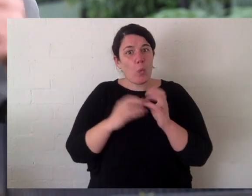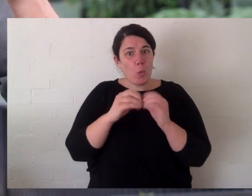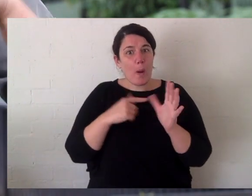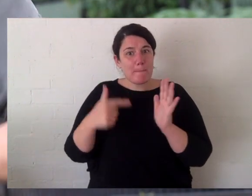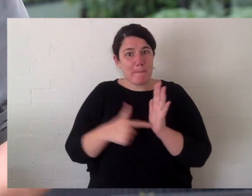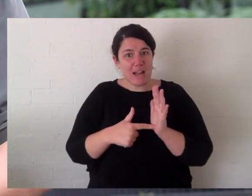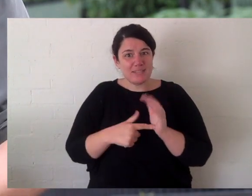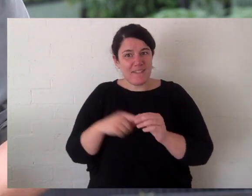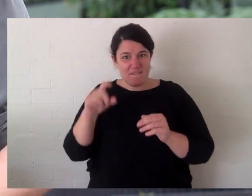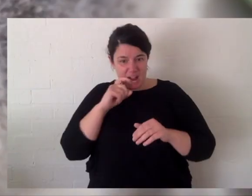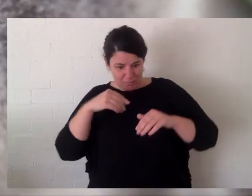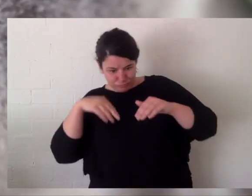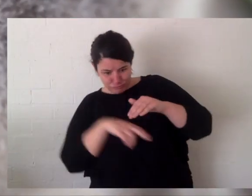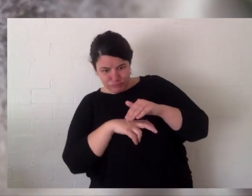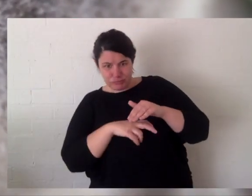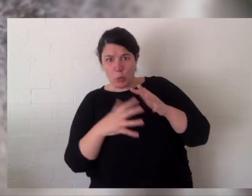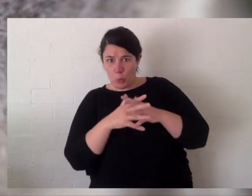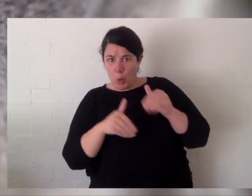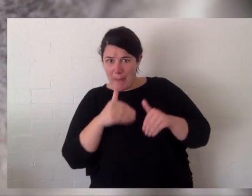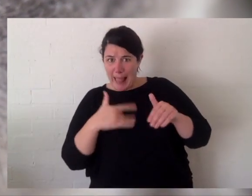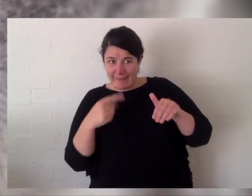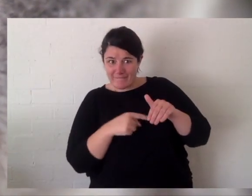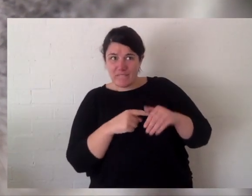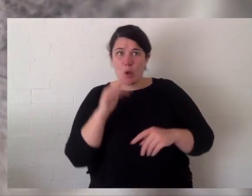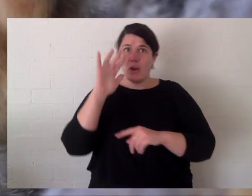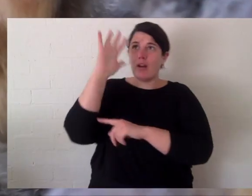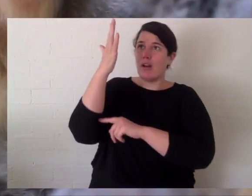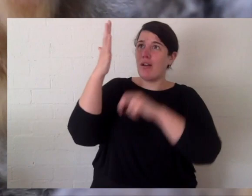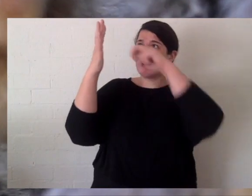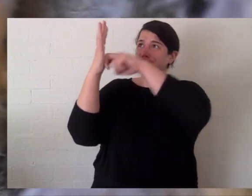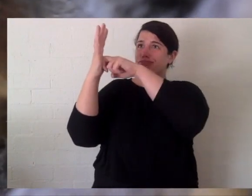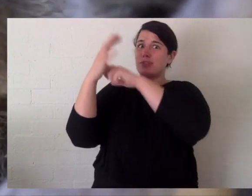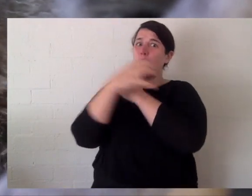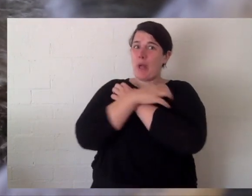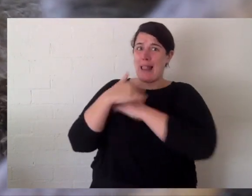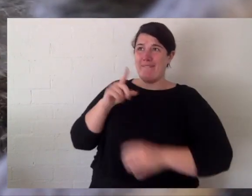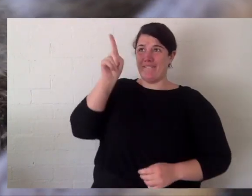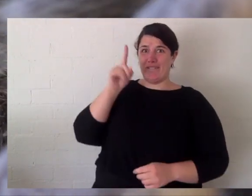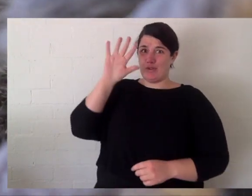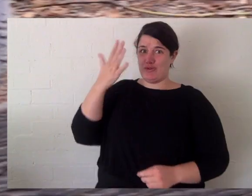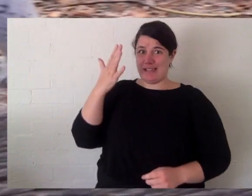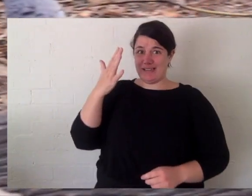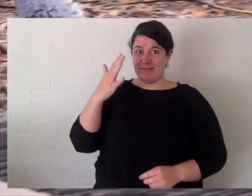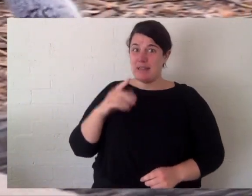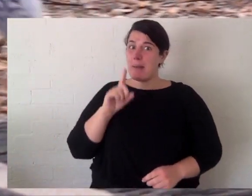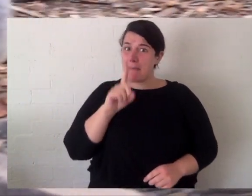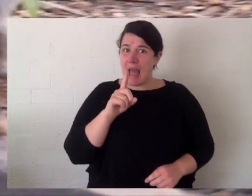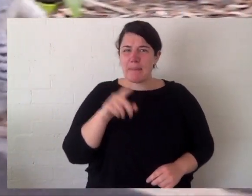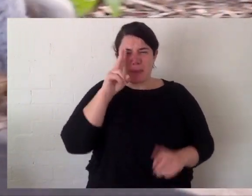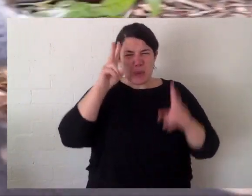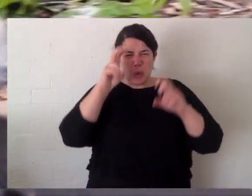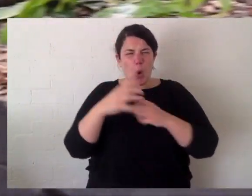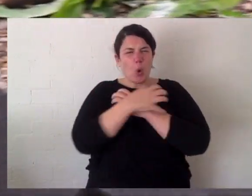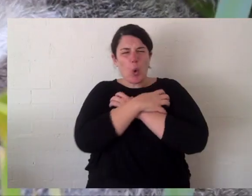Now wombats live underground and koalas live up in trees. Some people call them koala bears, but they are not a bear because bears